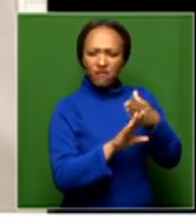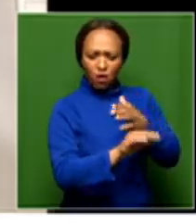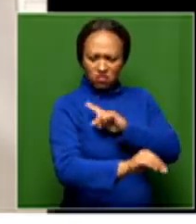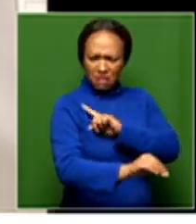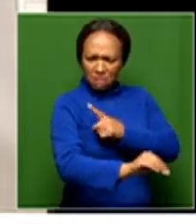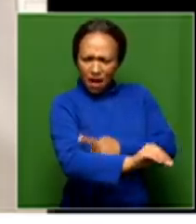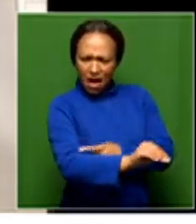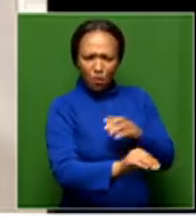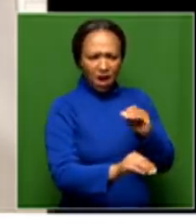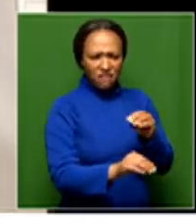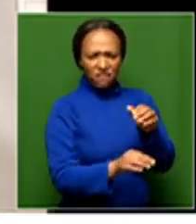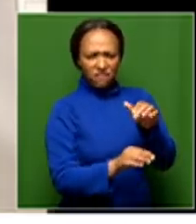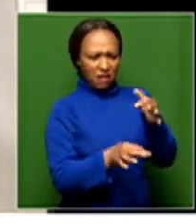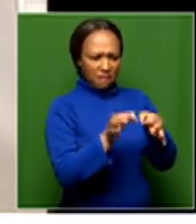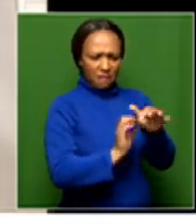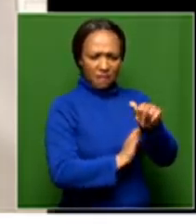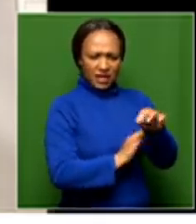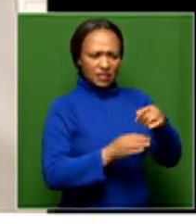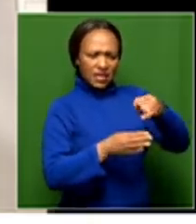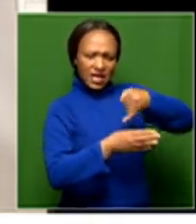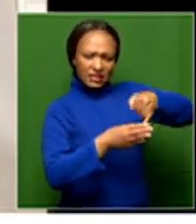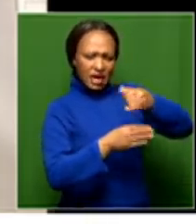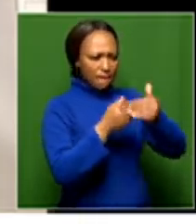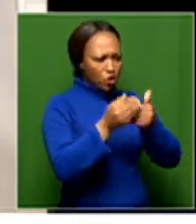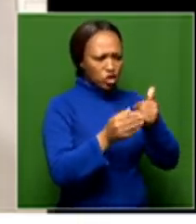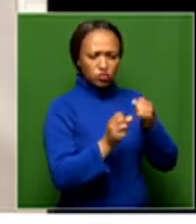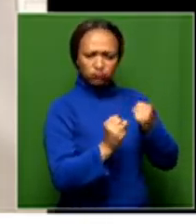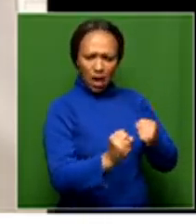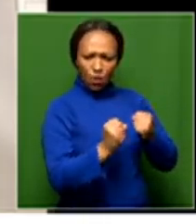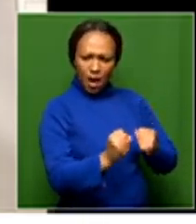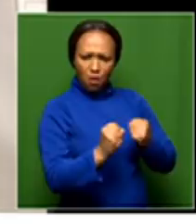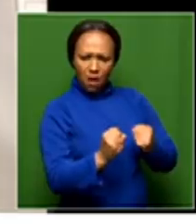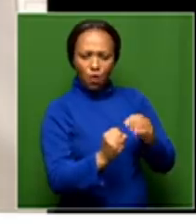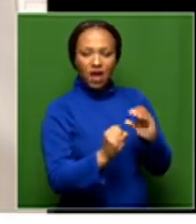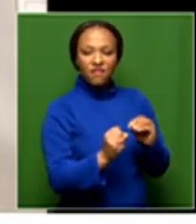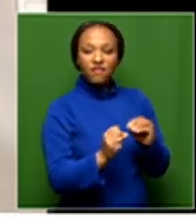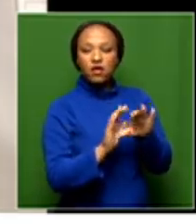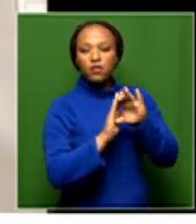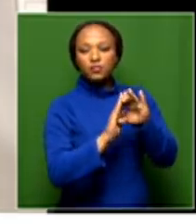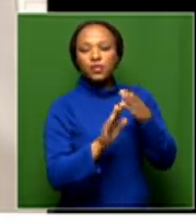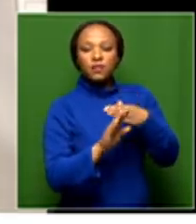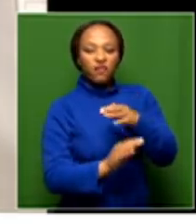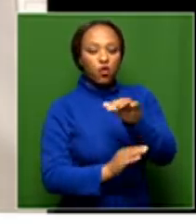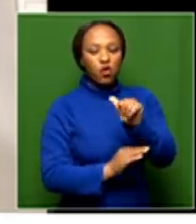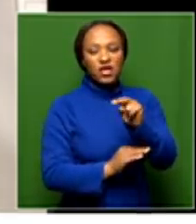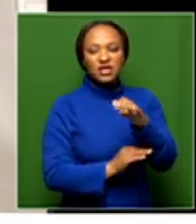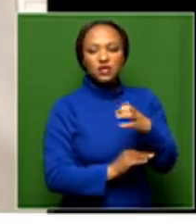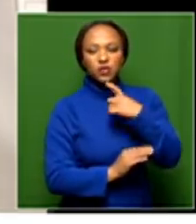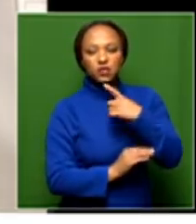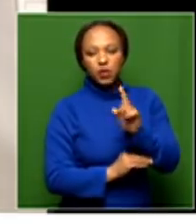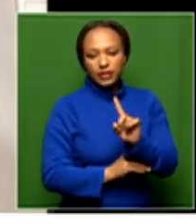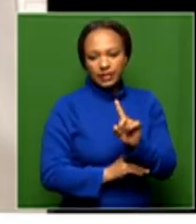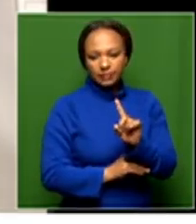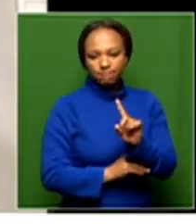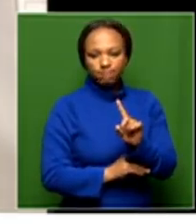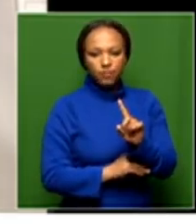emphasized on party internal processes and structures. So, for example, the ANC would say in